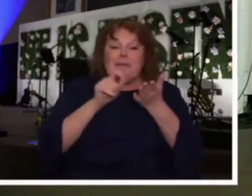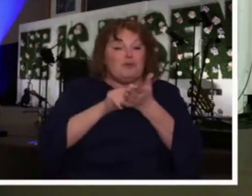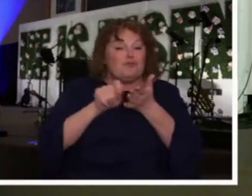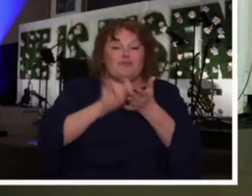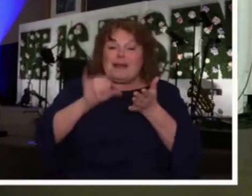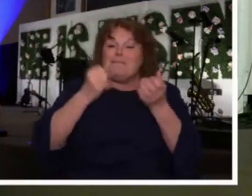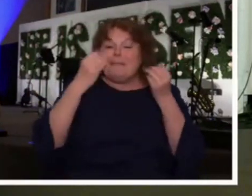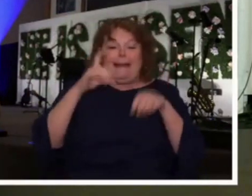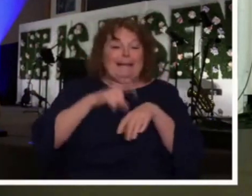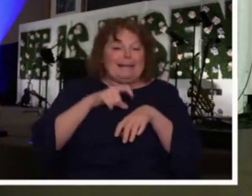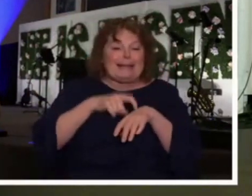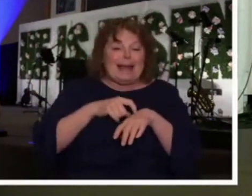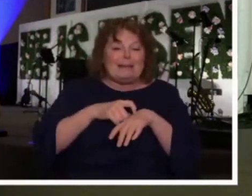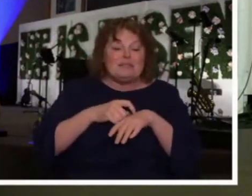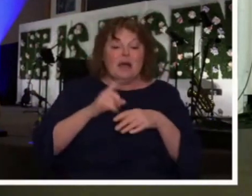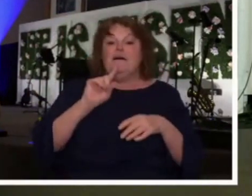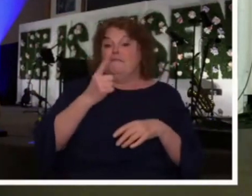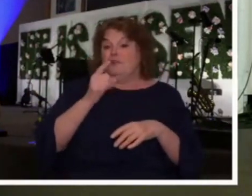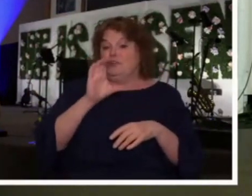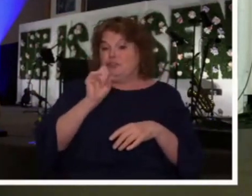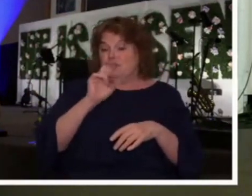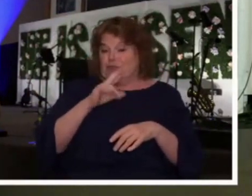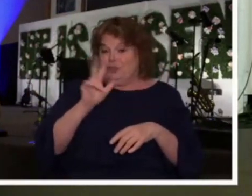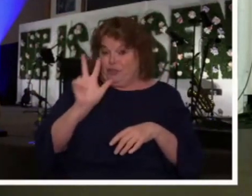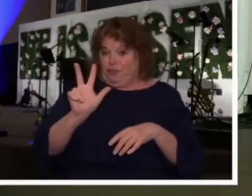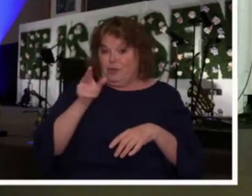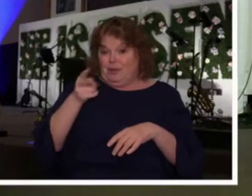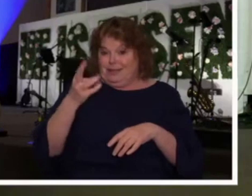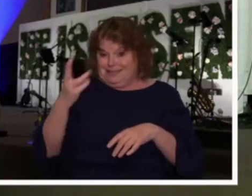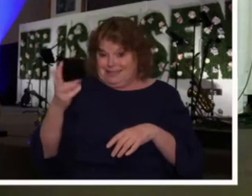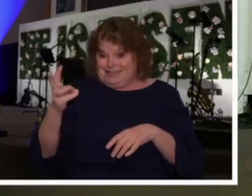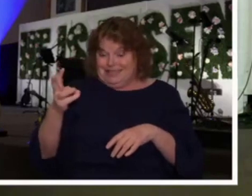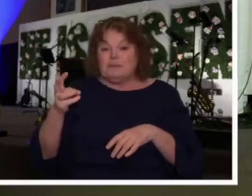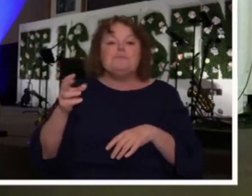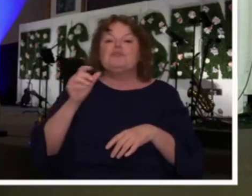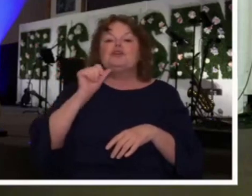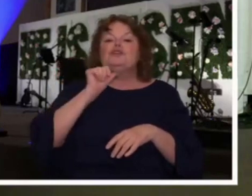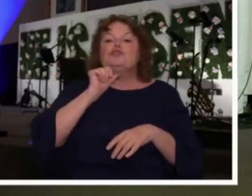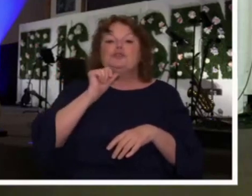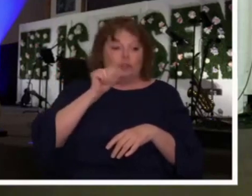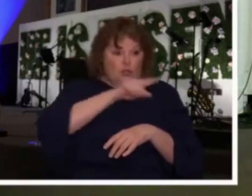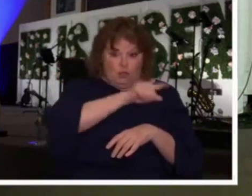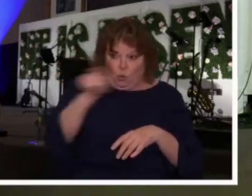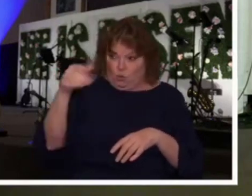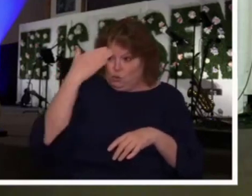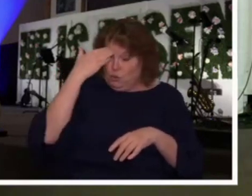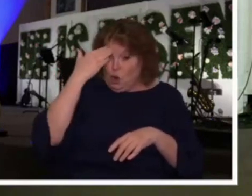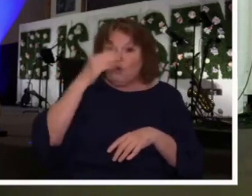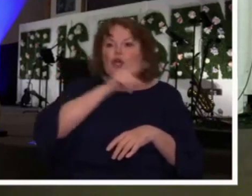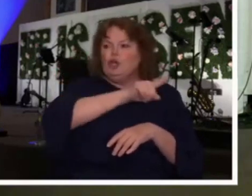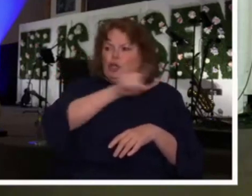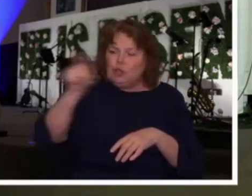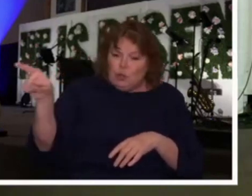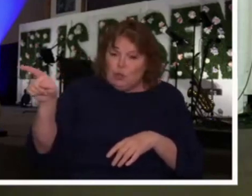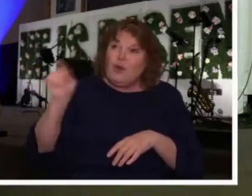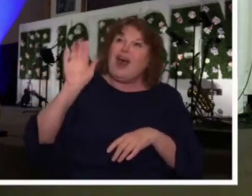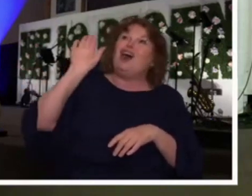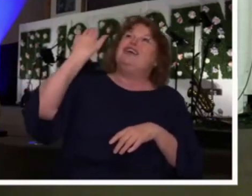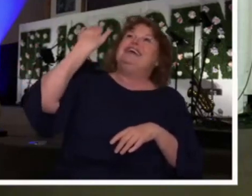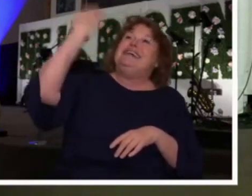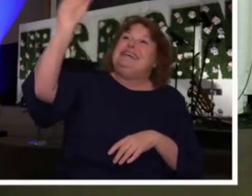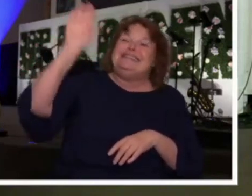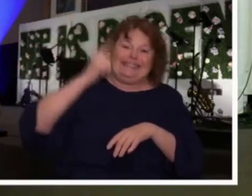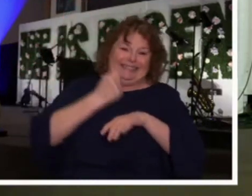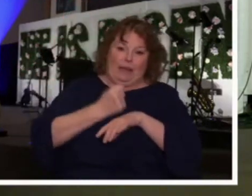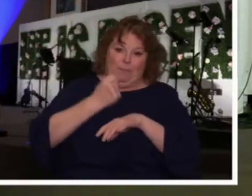this, one of them being 1 Corinthians 3.16. Don't you know that you yourselves are God's temple